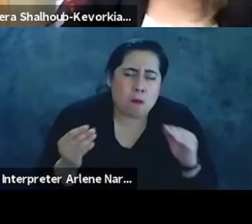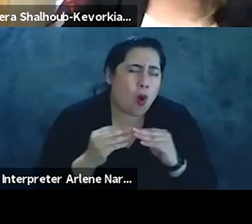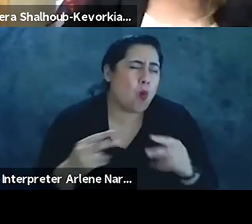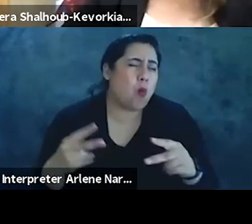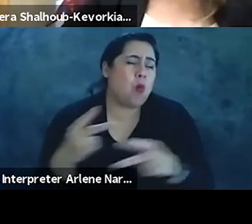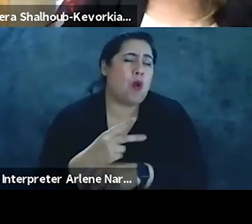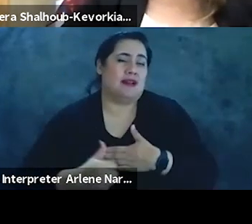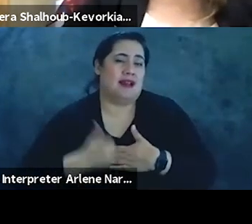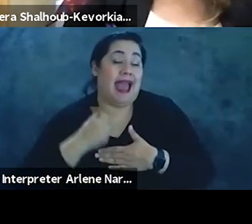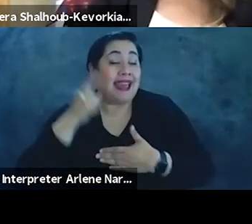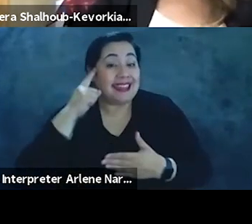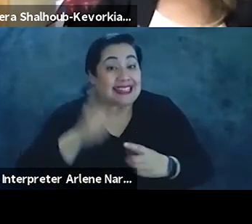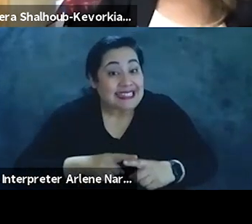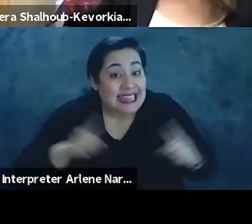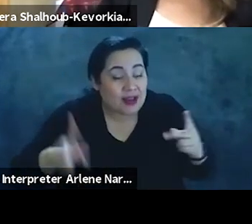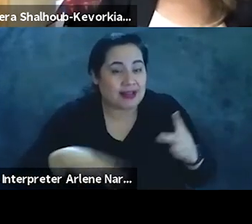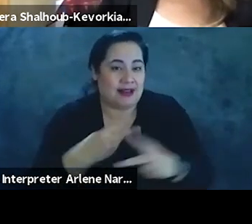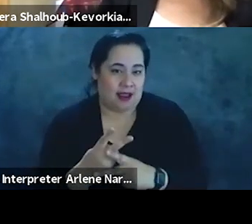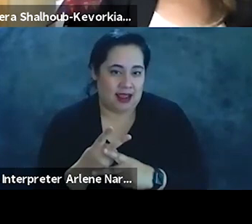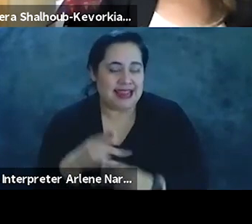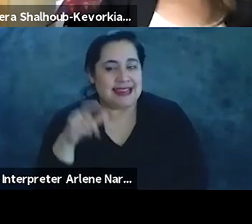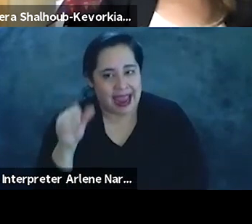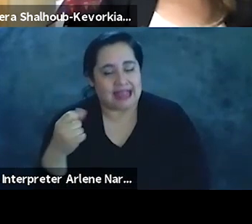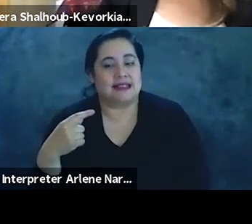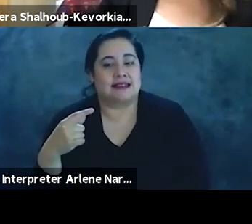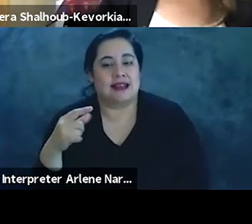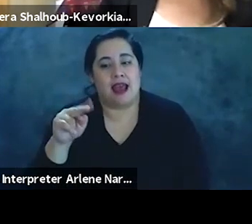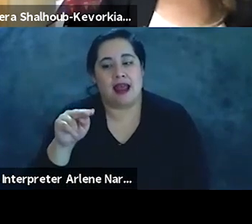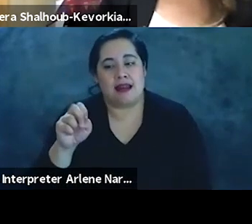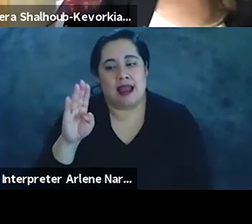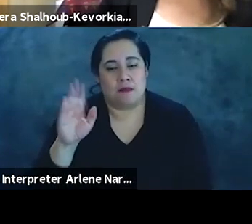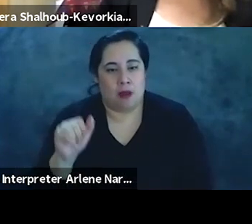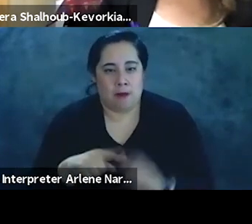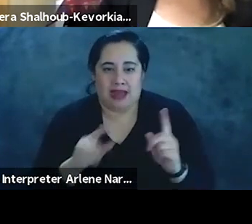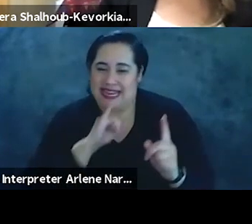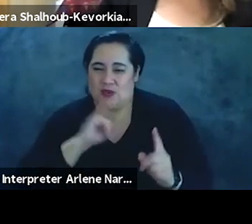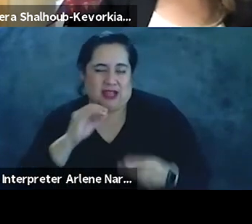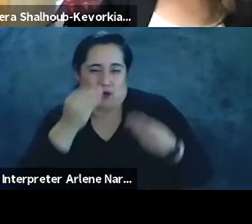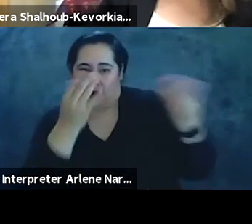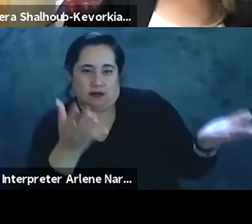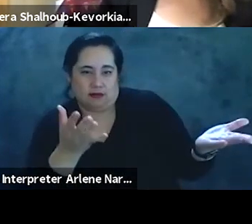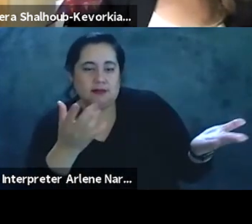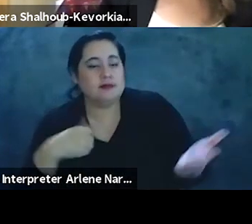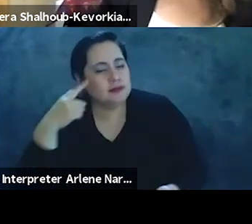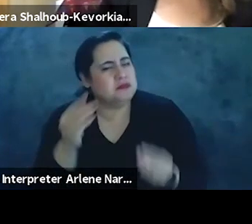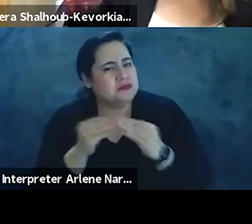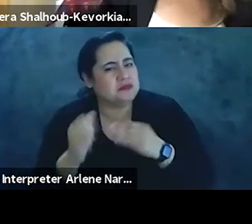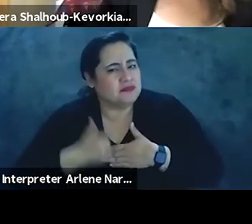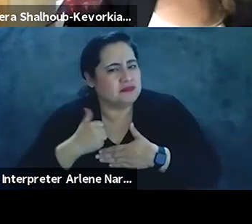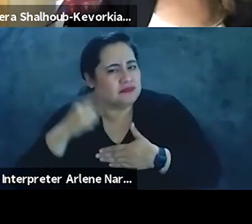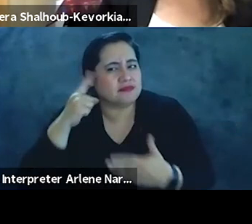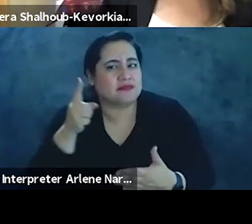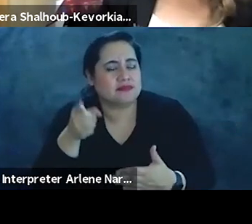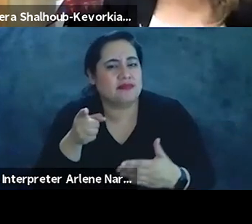I mean, I think it's a different version of the, yes, we, the NECPA, but we Israelis don't care. And I think it is more dangerous. And I